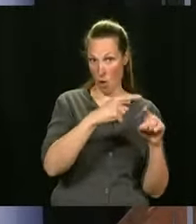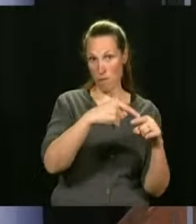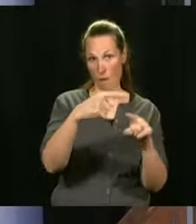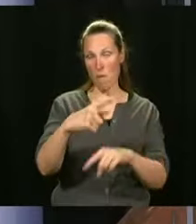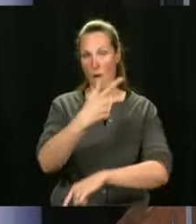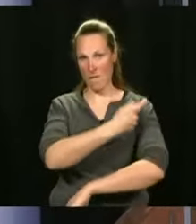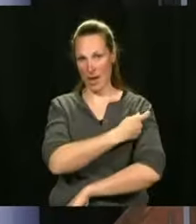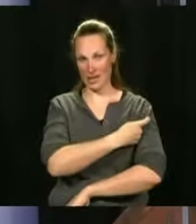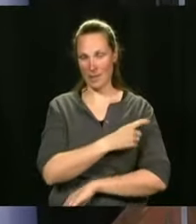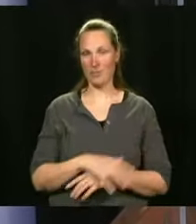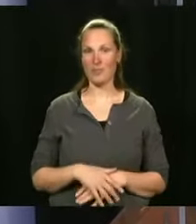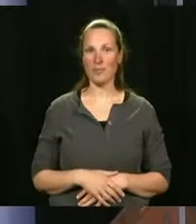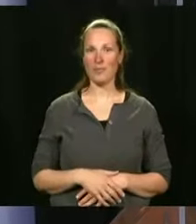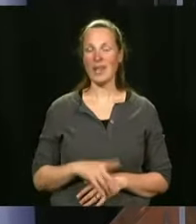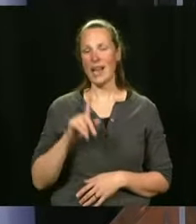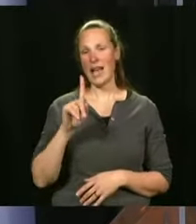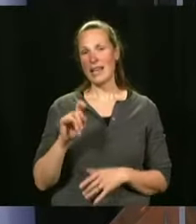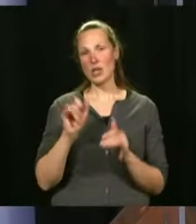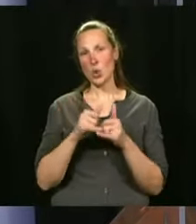Monsieur Zubay,